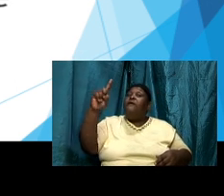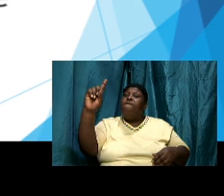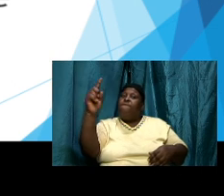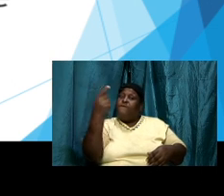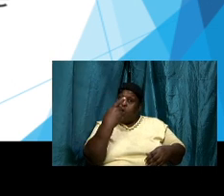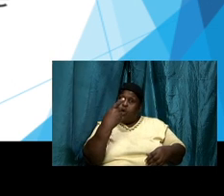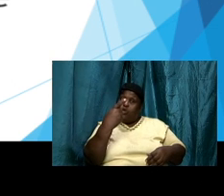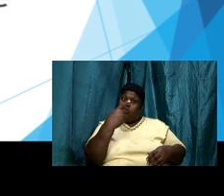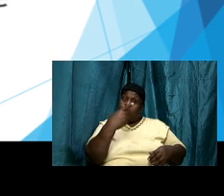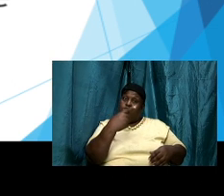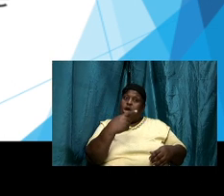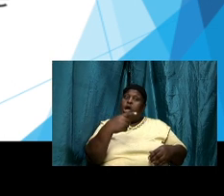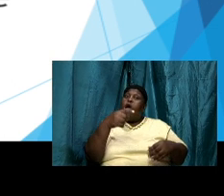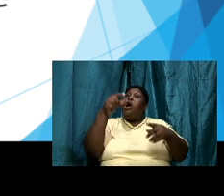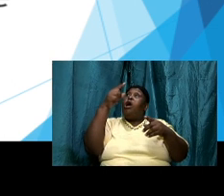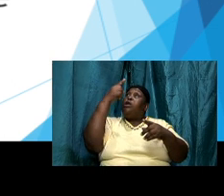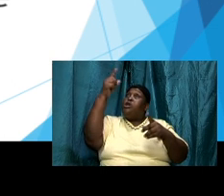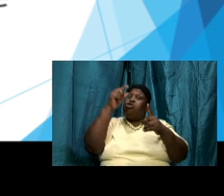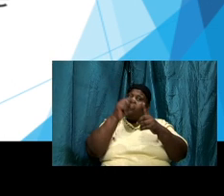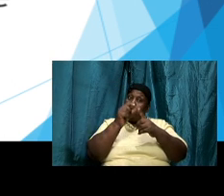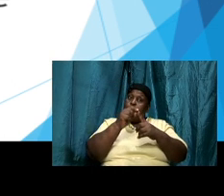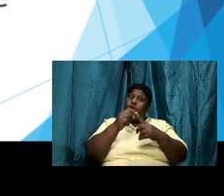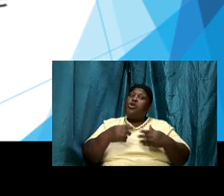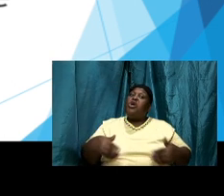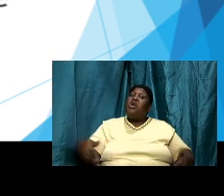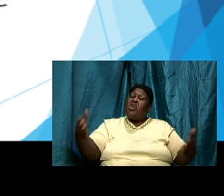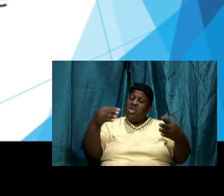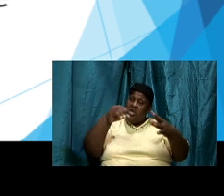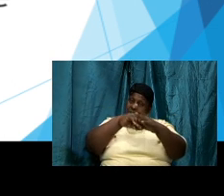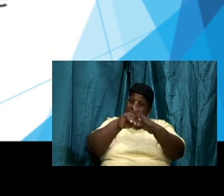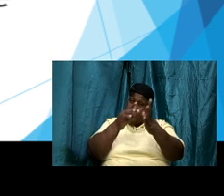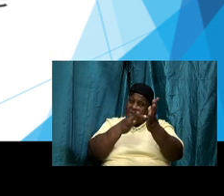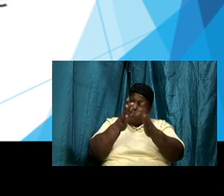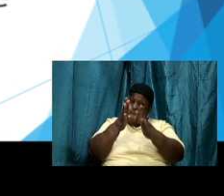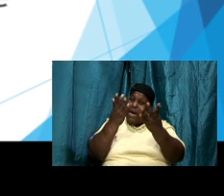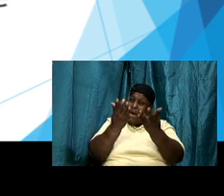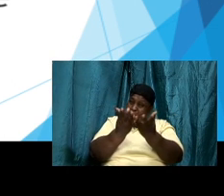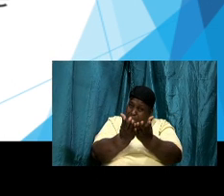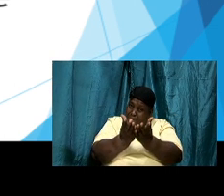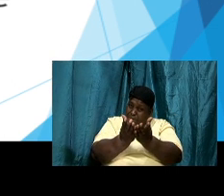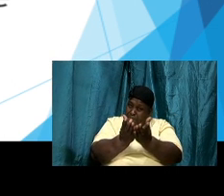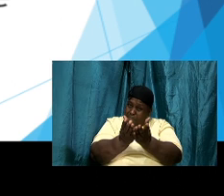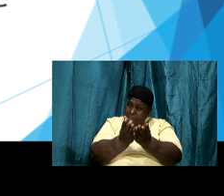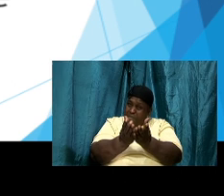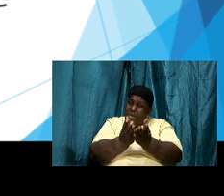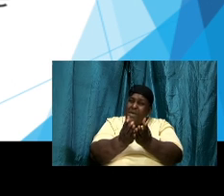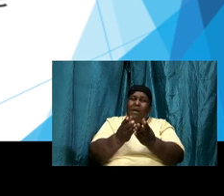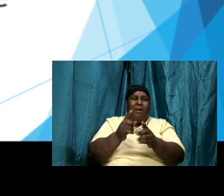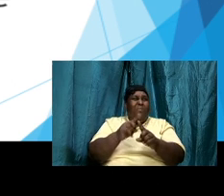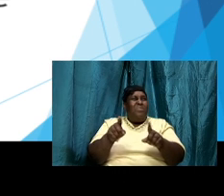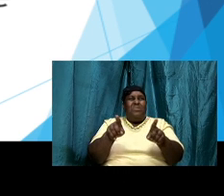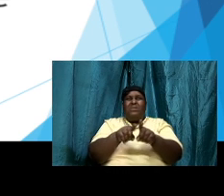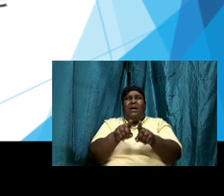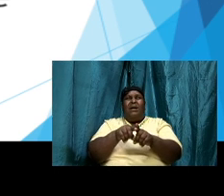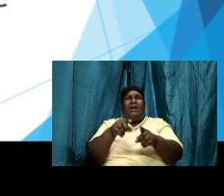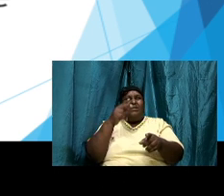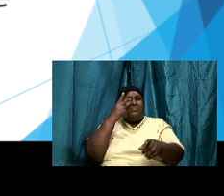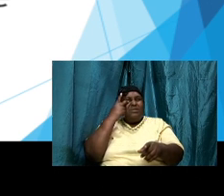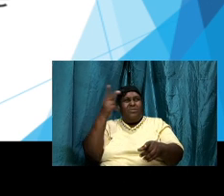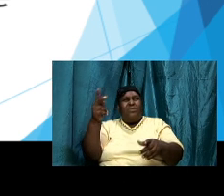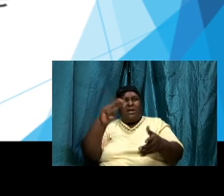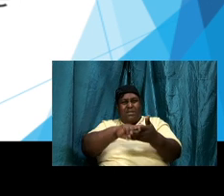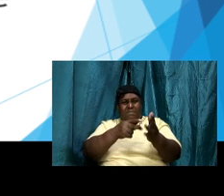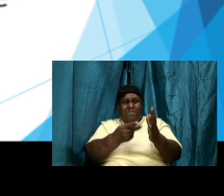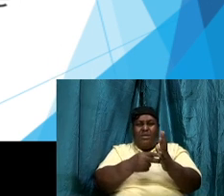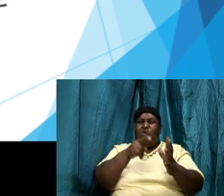and his word was here but then as we look at the term two edged sword we see from the